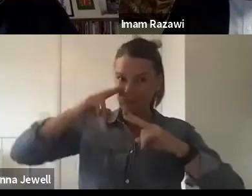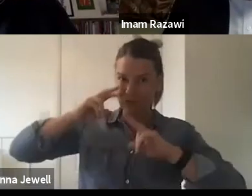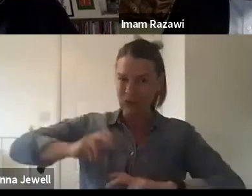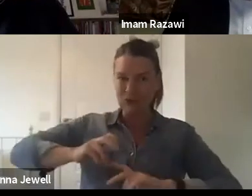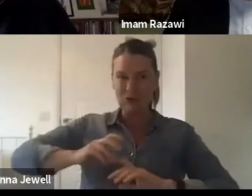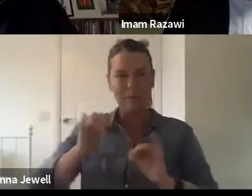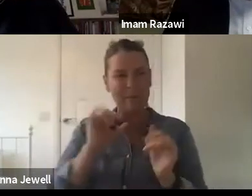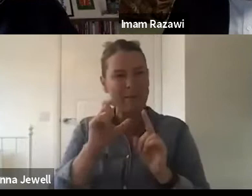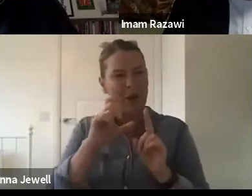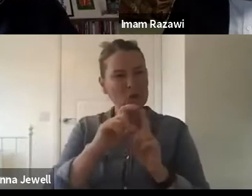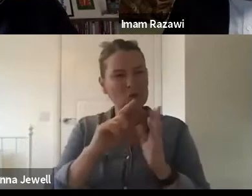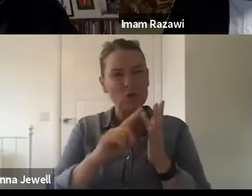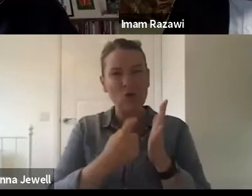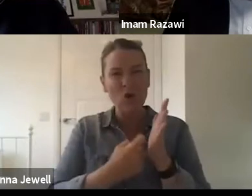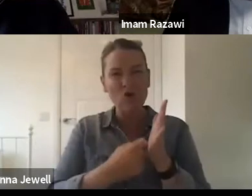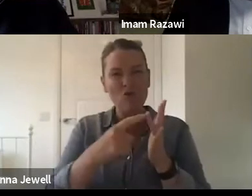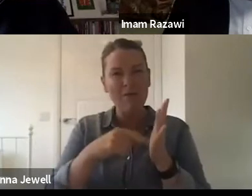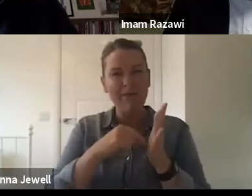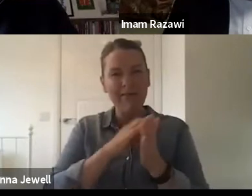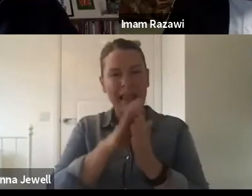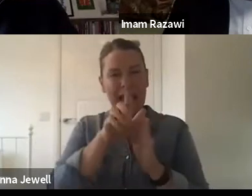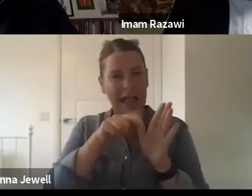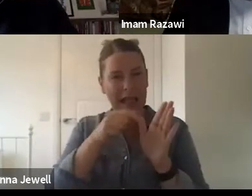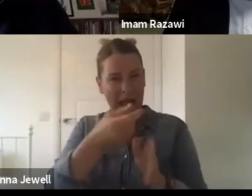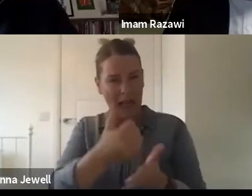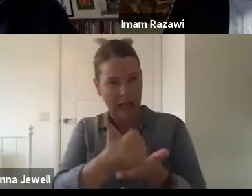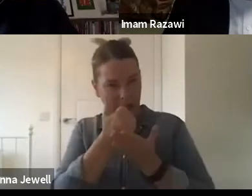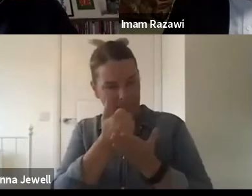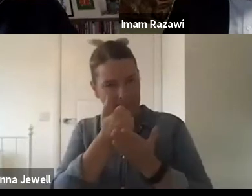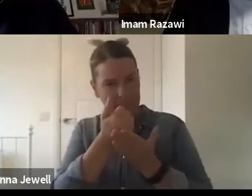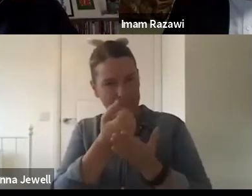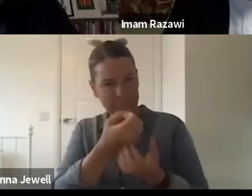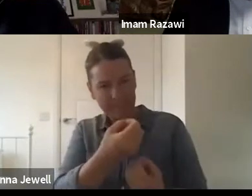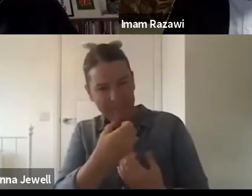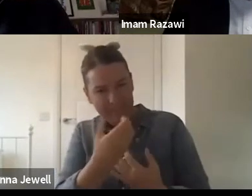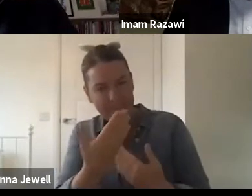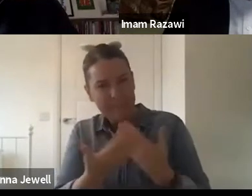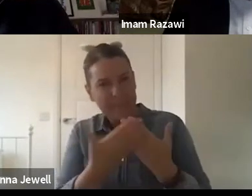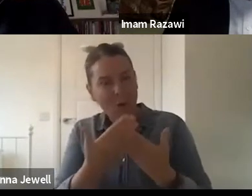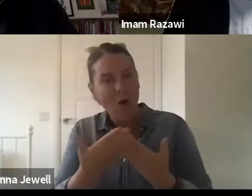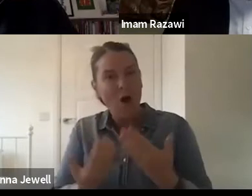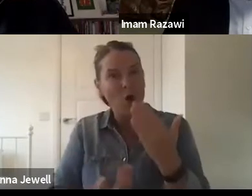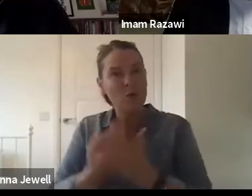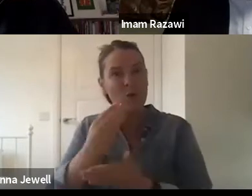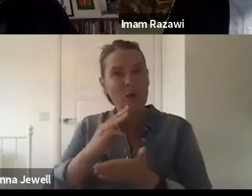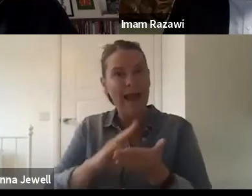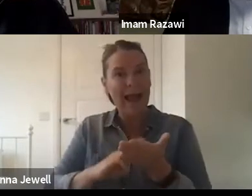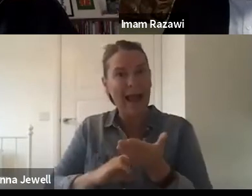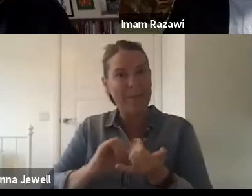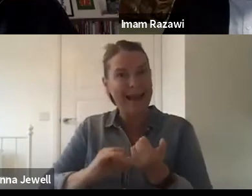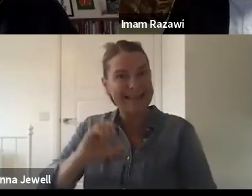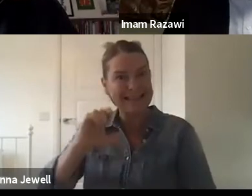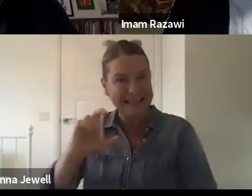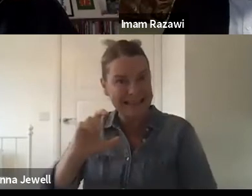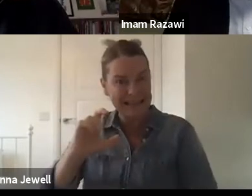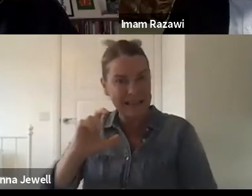to perhaps fill in the detail, but I've noticed that we do have a new MSc. So taught masters,